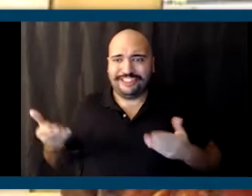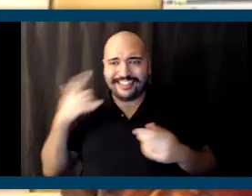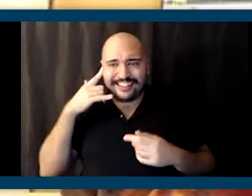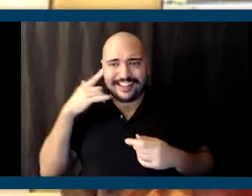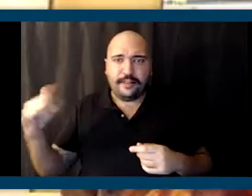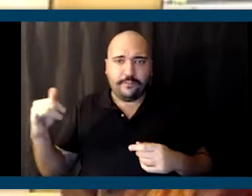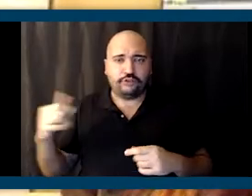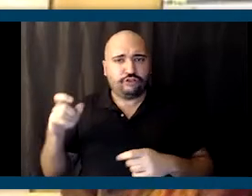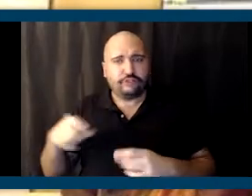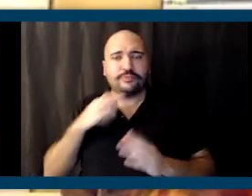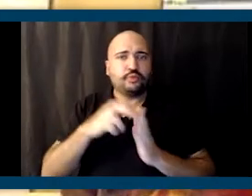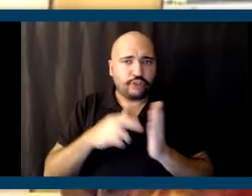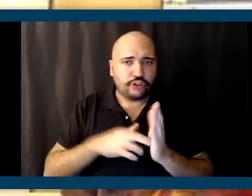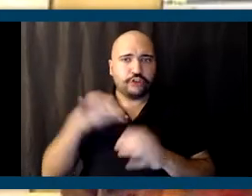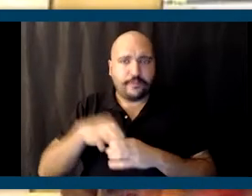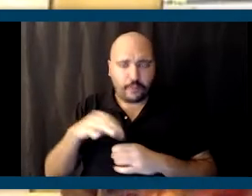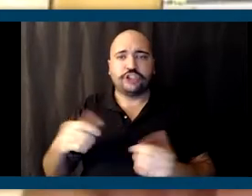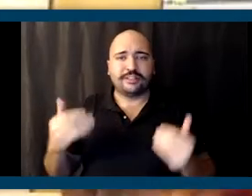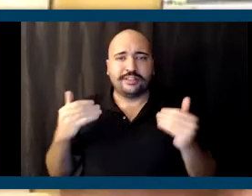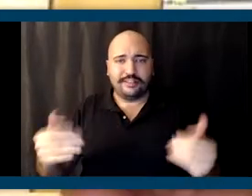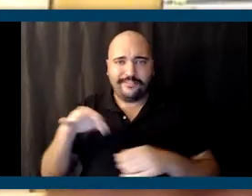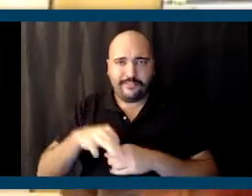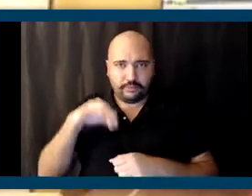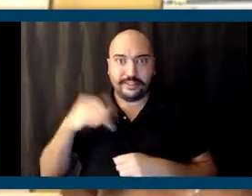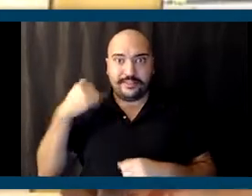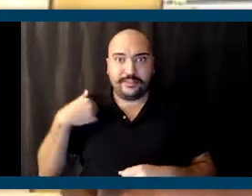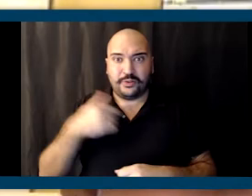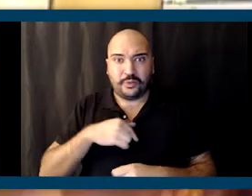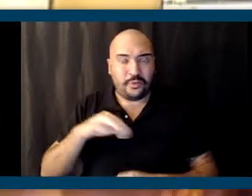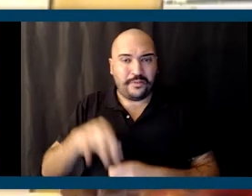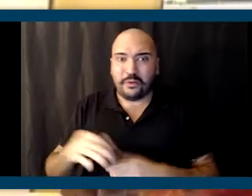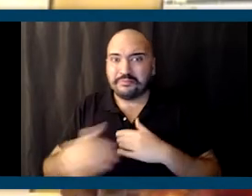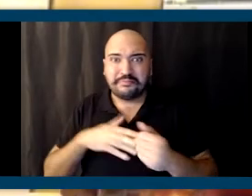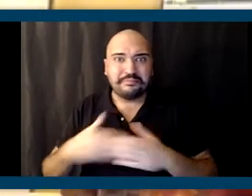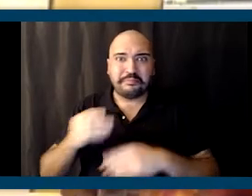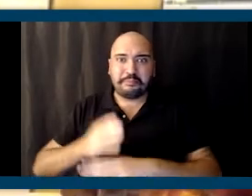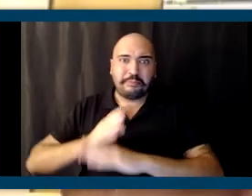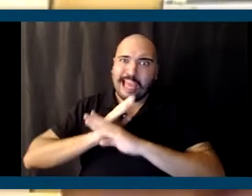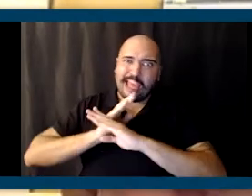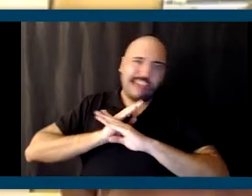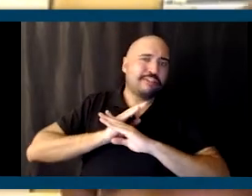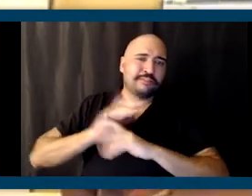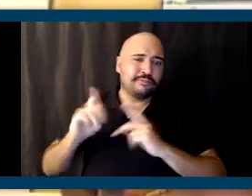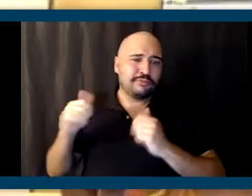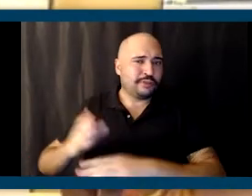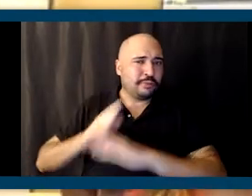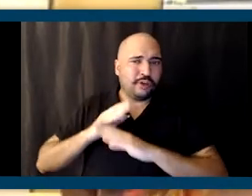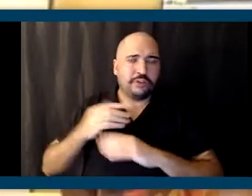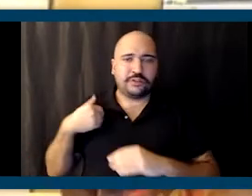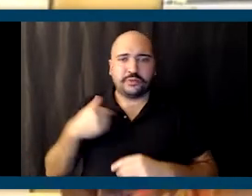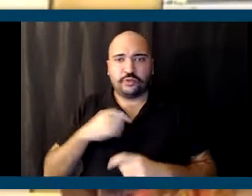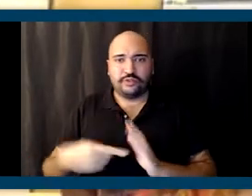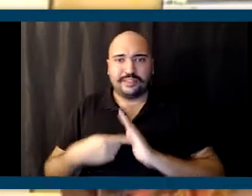be registered to vote and should vote. We should vote regardless of what barriers that people are trying to put up, because we should